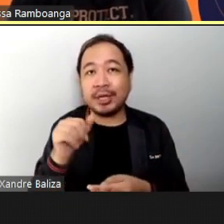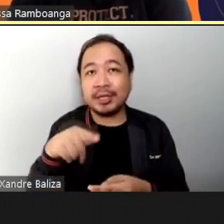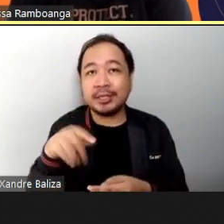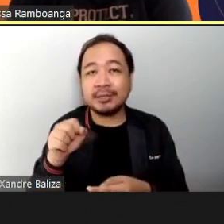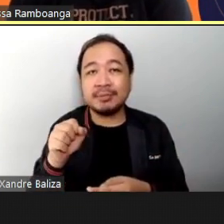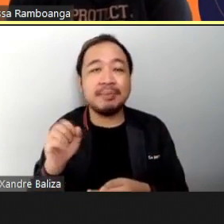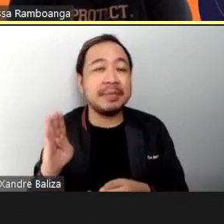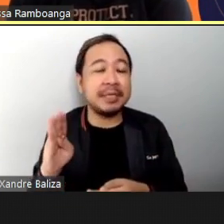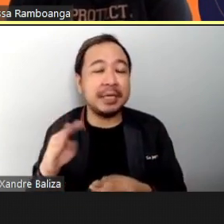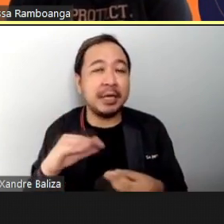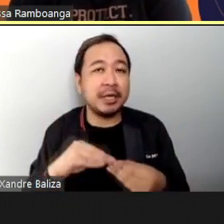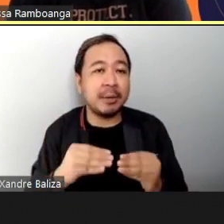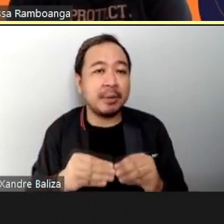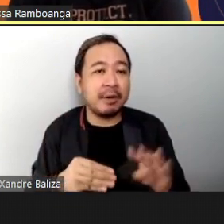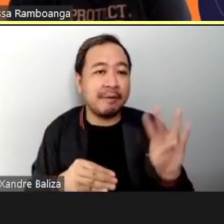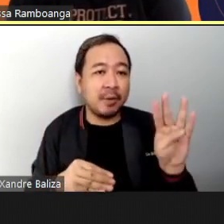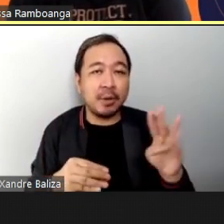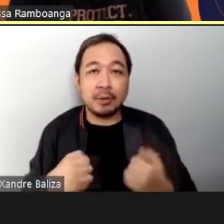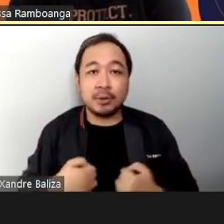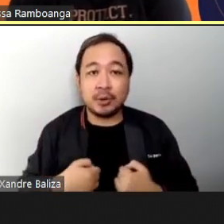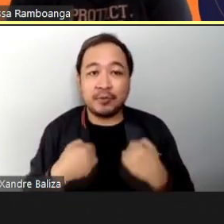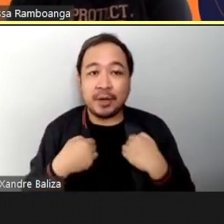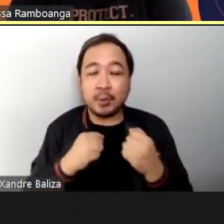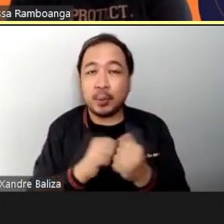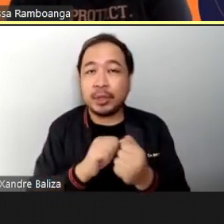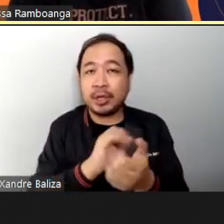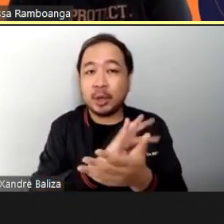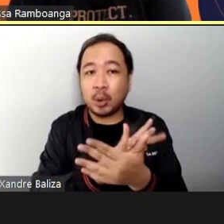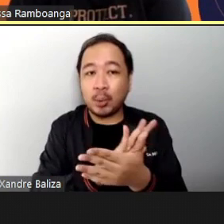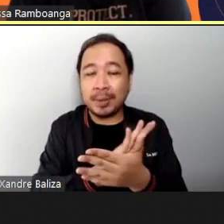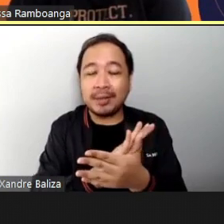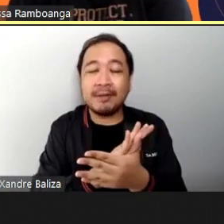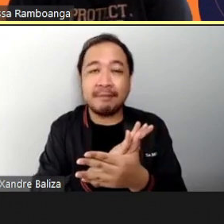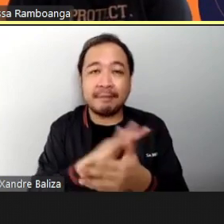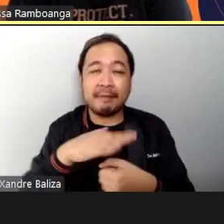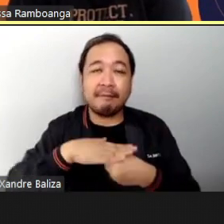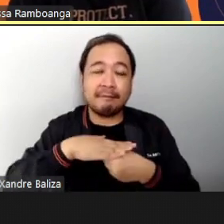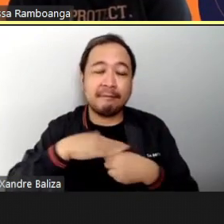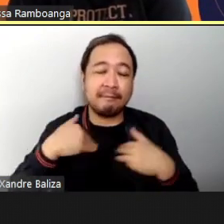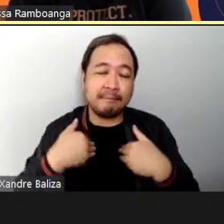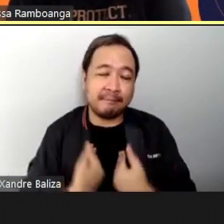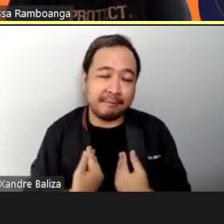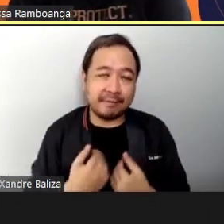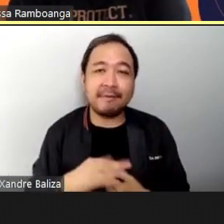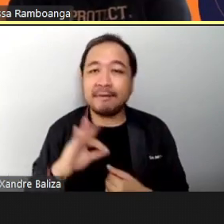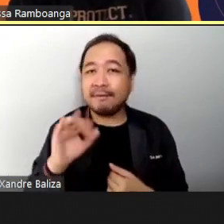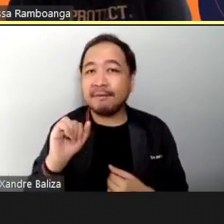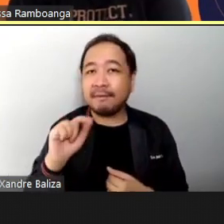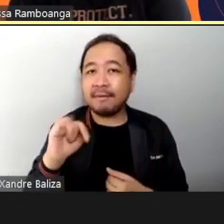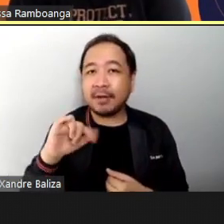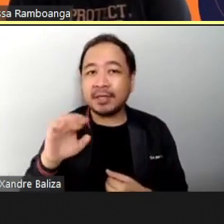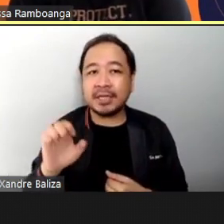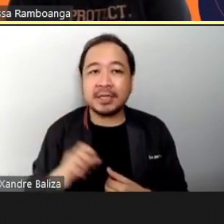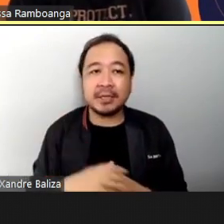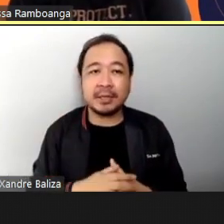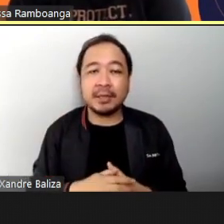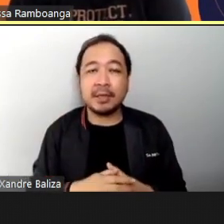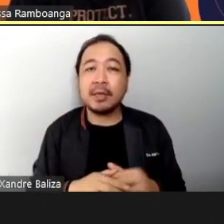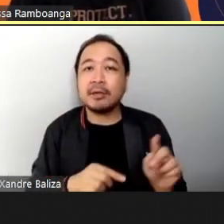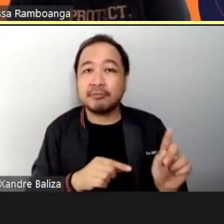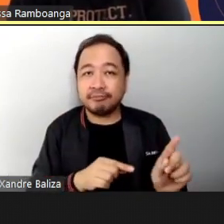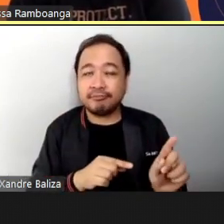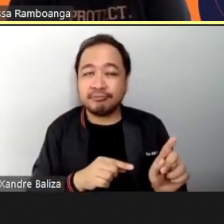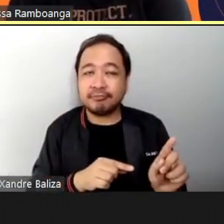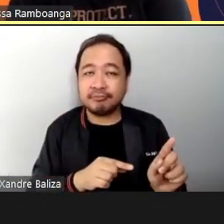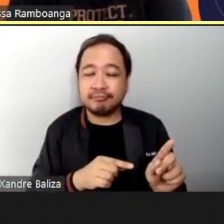for Coping with COVID Pandemic Pati Okay, you for Ako Para Sa And